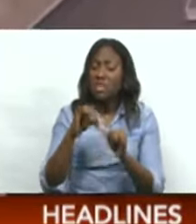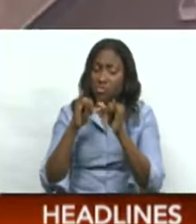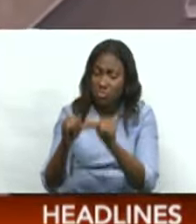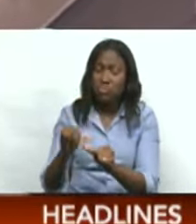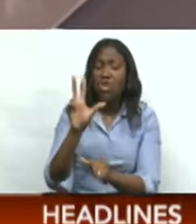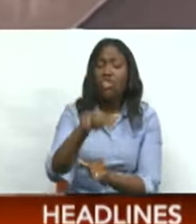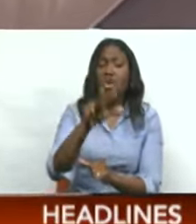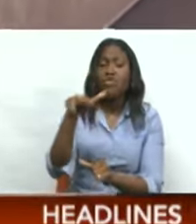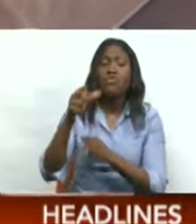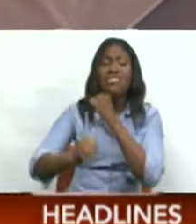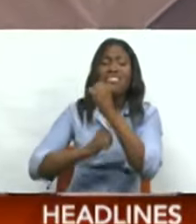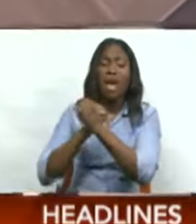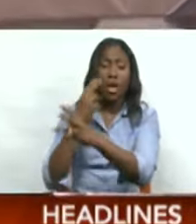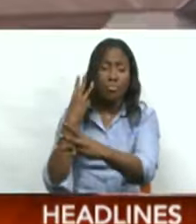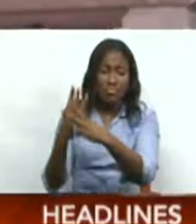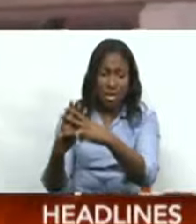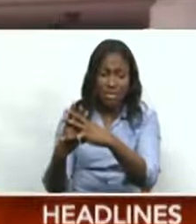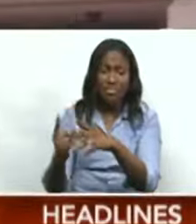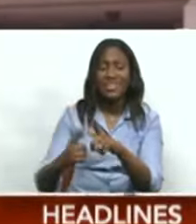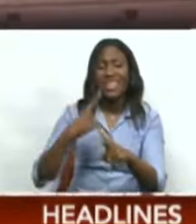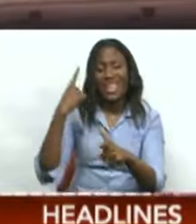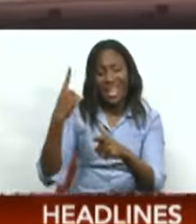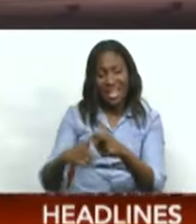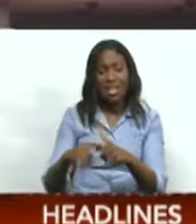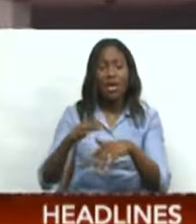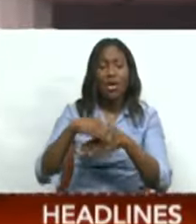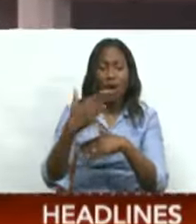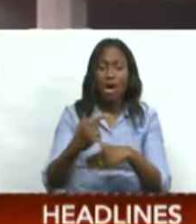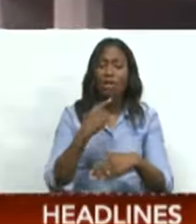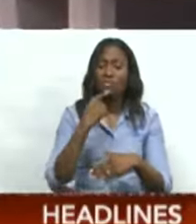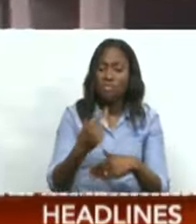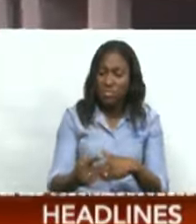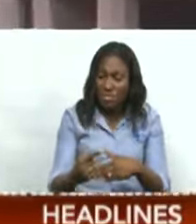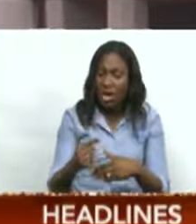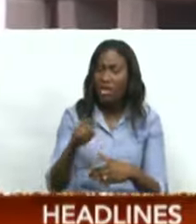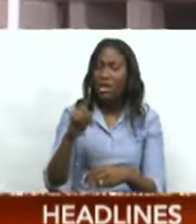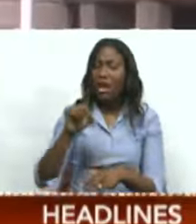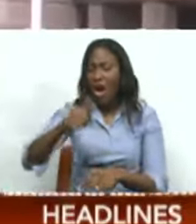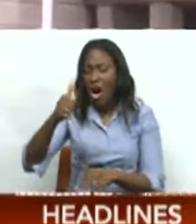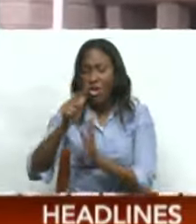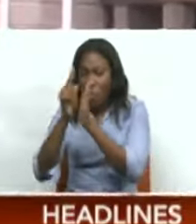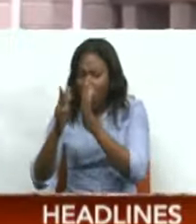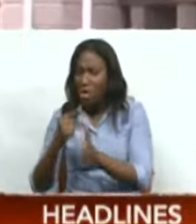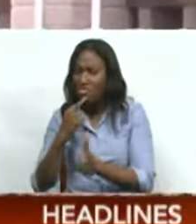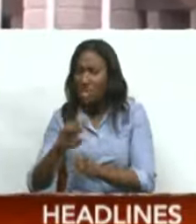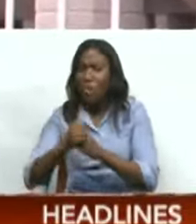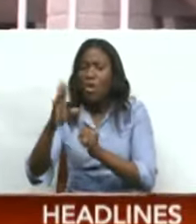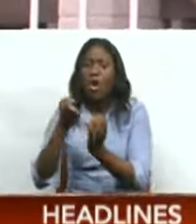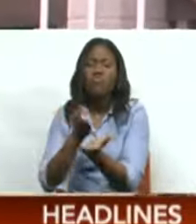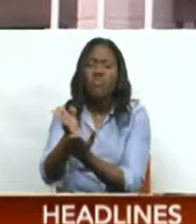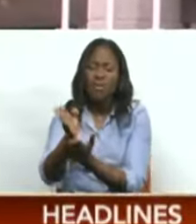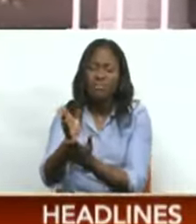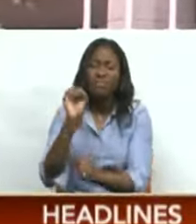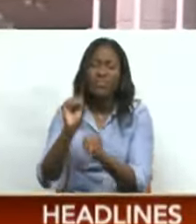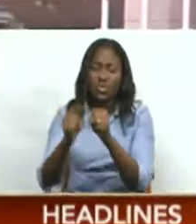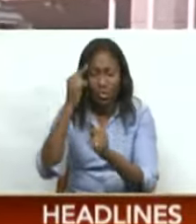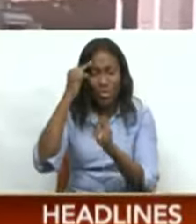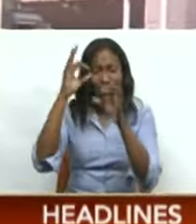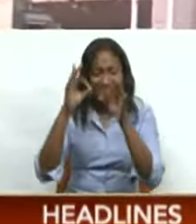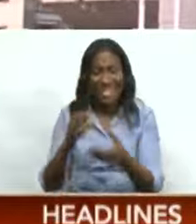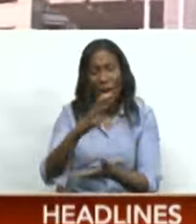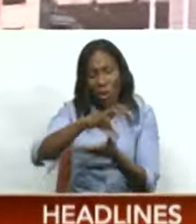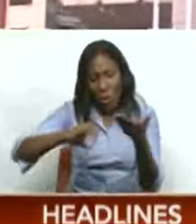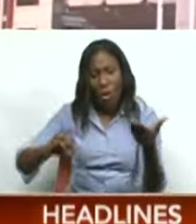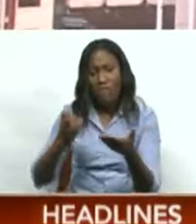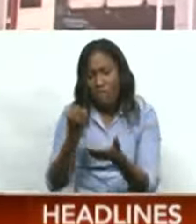prison. Justice Henderson issued a declaration that their rights had been breached and applied the full one-third discount on their sentences